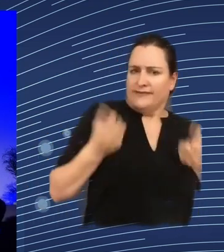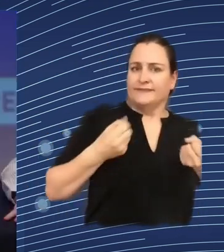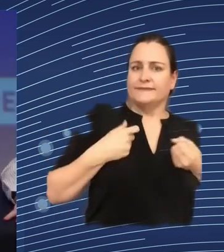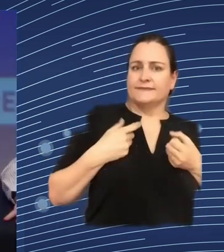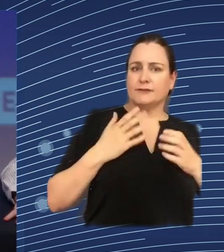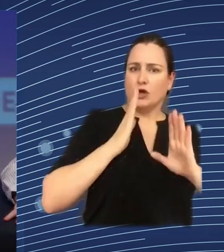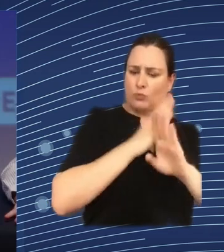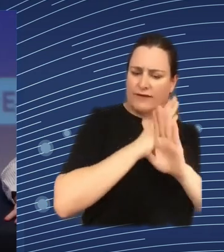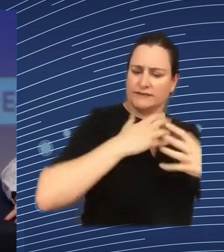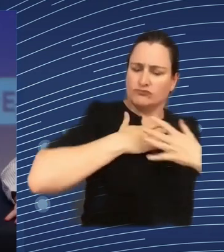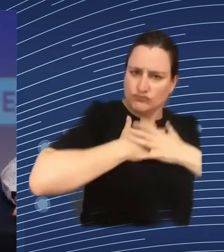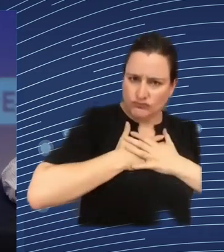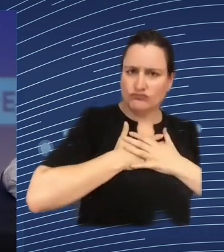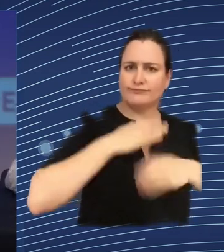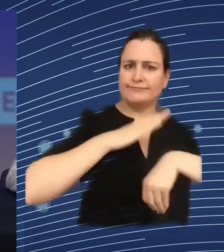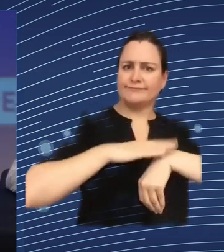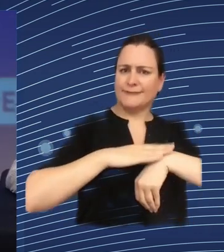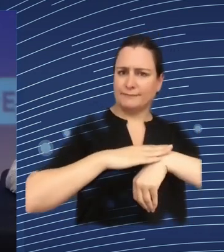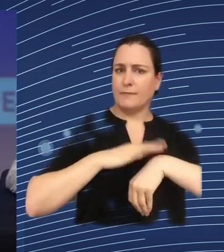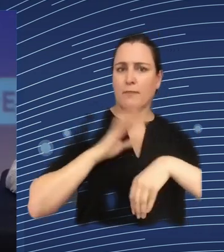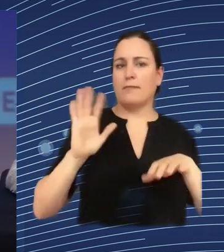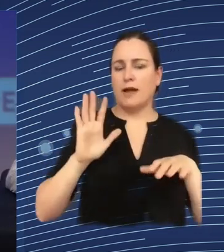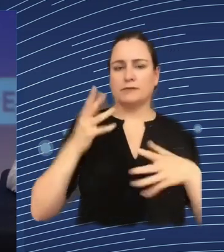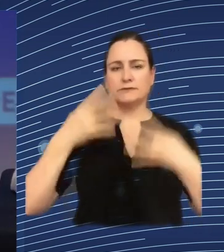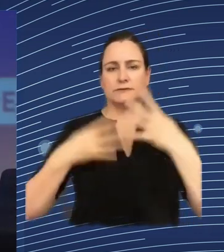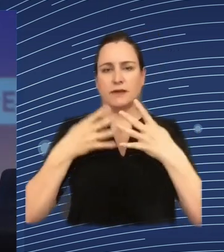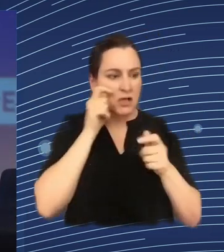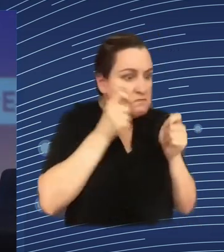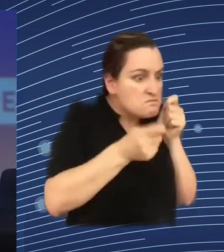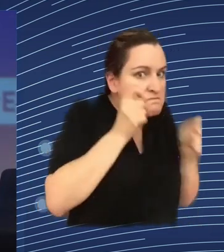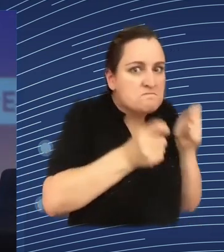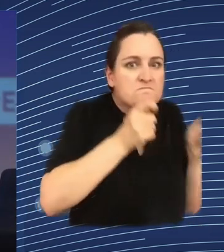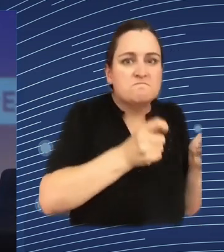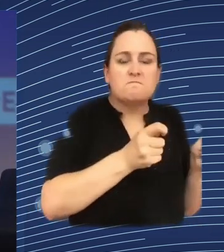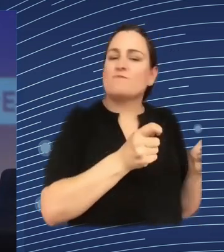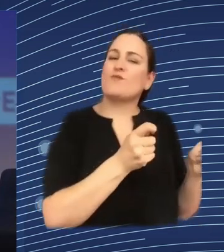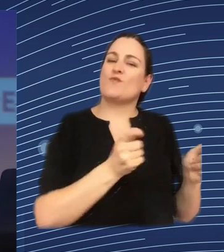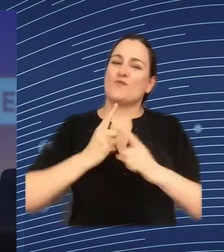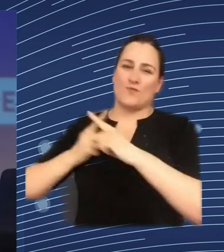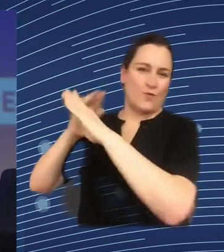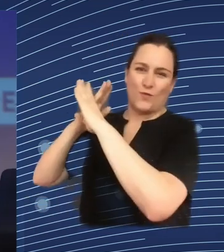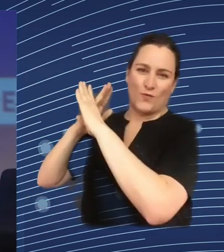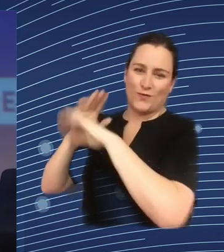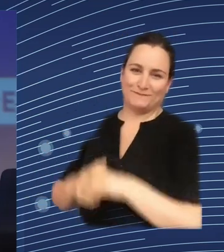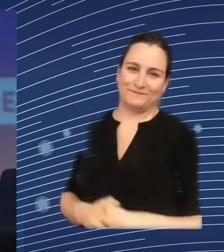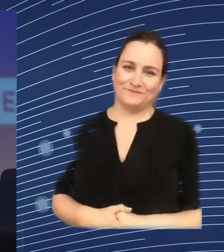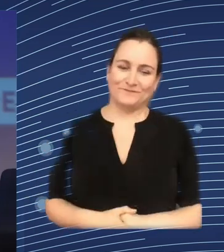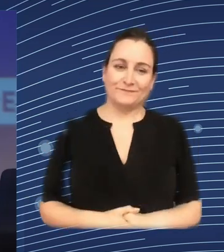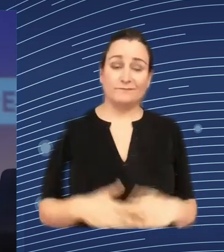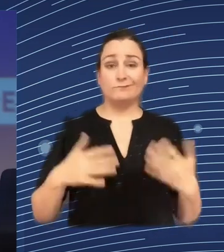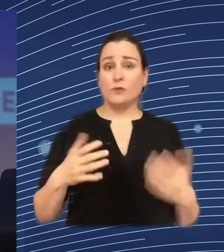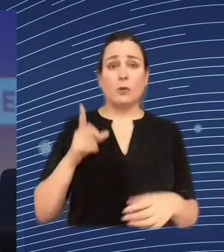administrative court identified three main purposes the management of the logistics processes